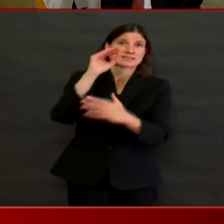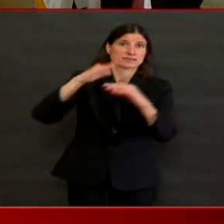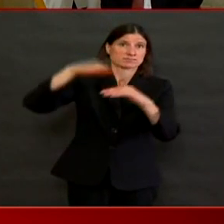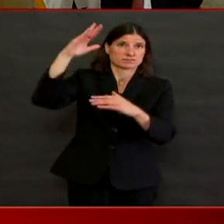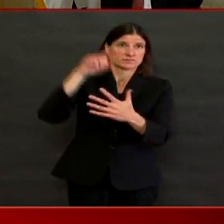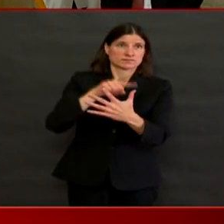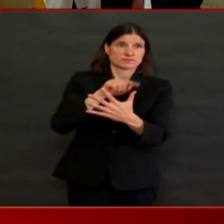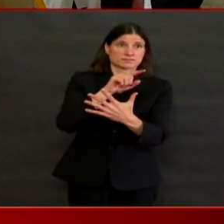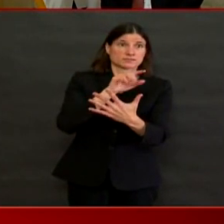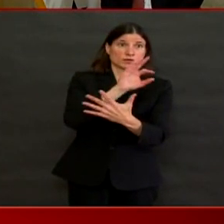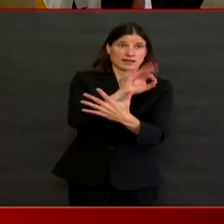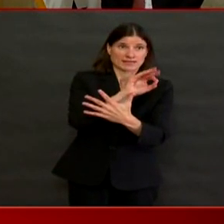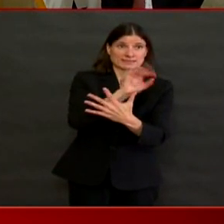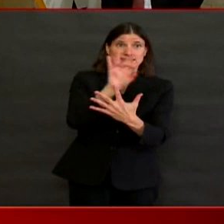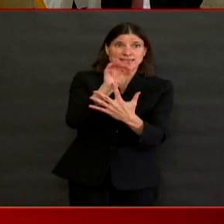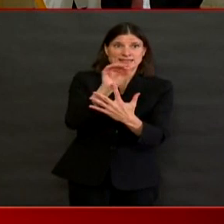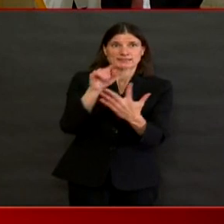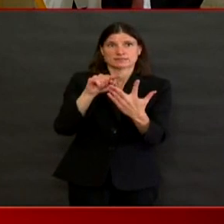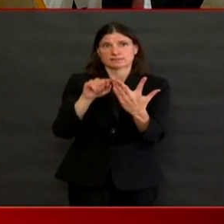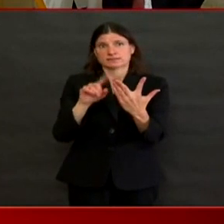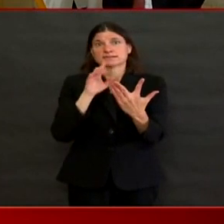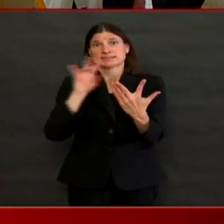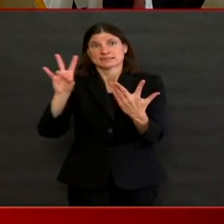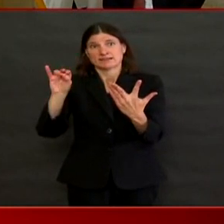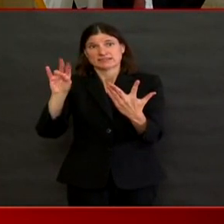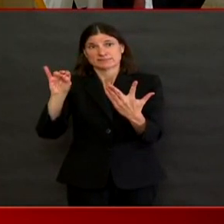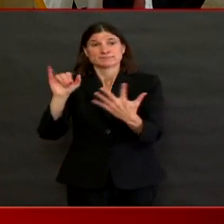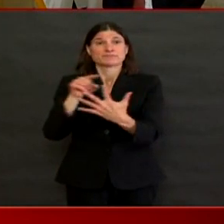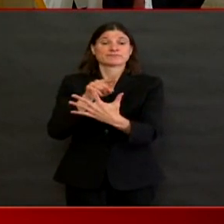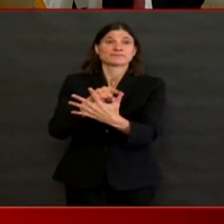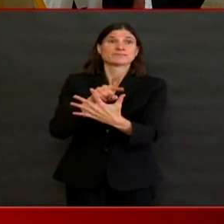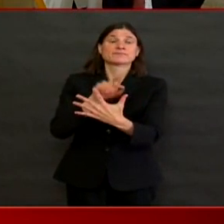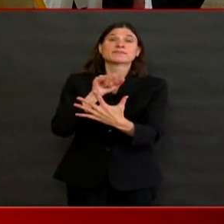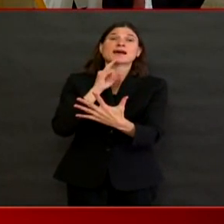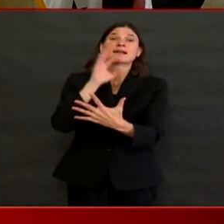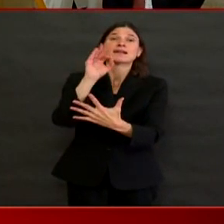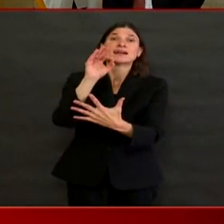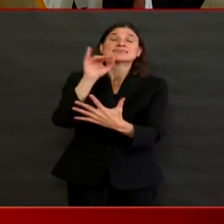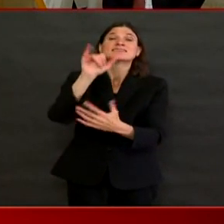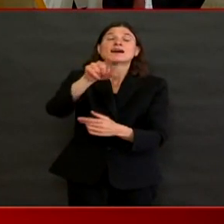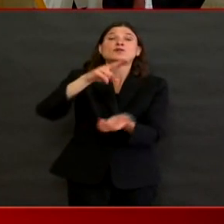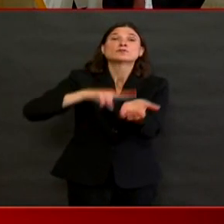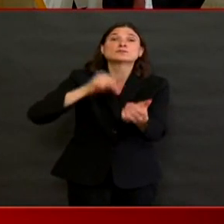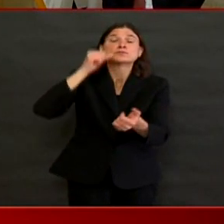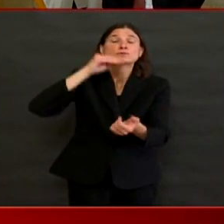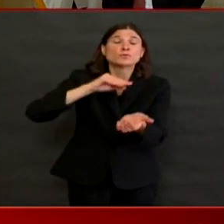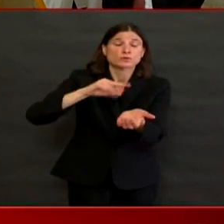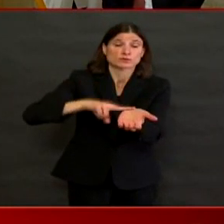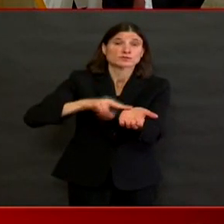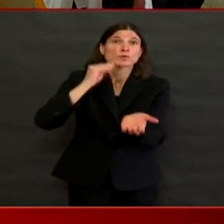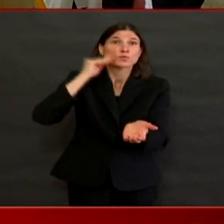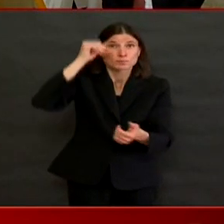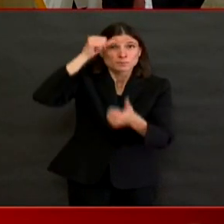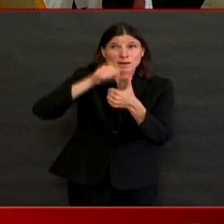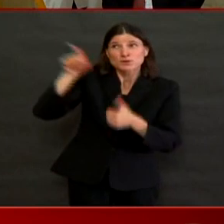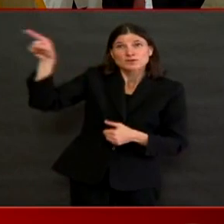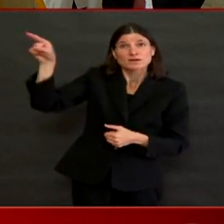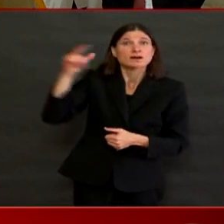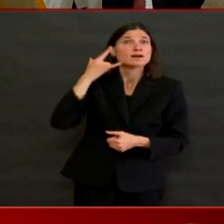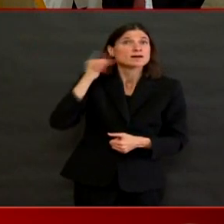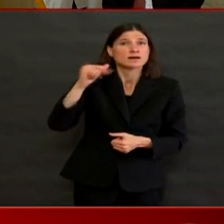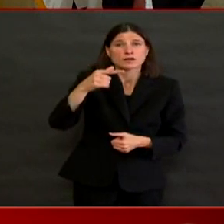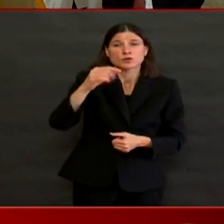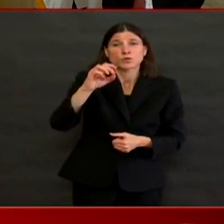nursing home resident. The person in their 80s lived at Oak Hill, as did one of the persons in their